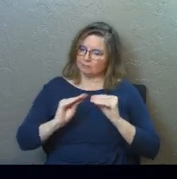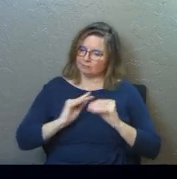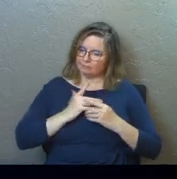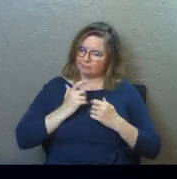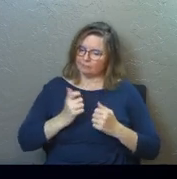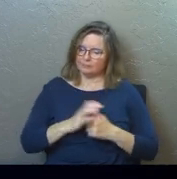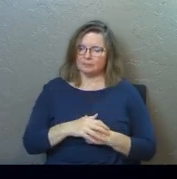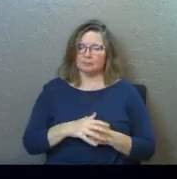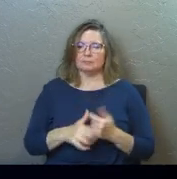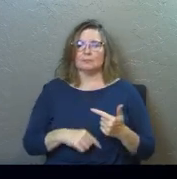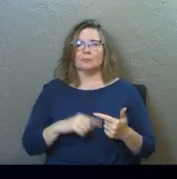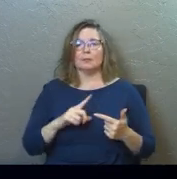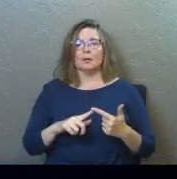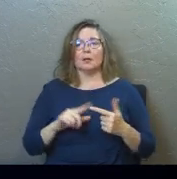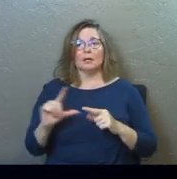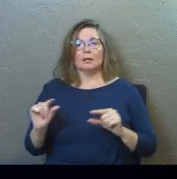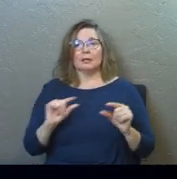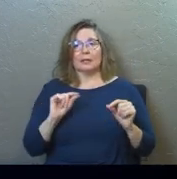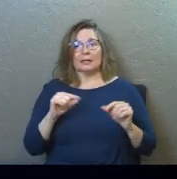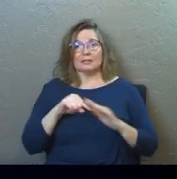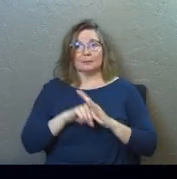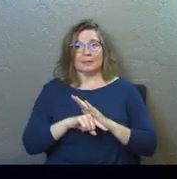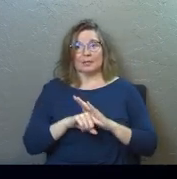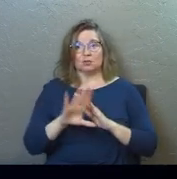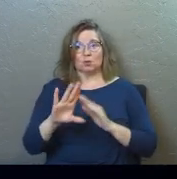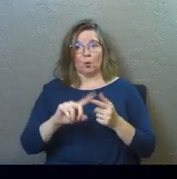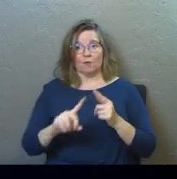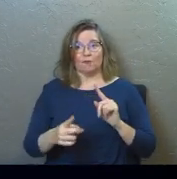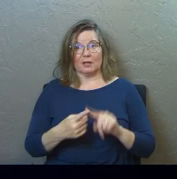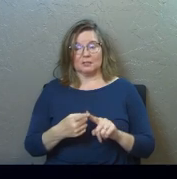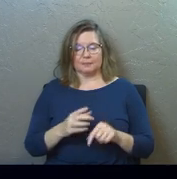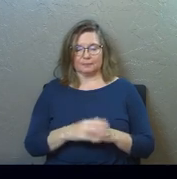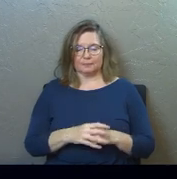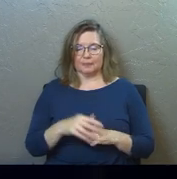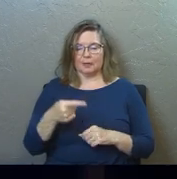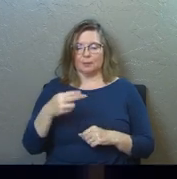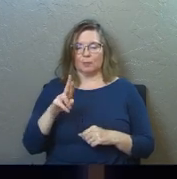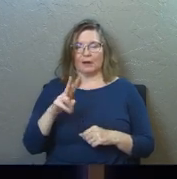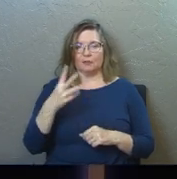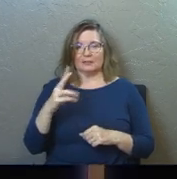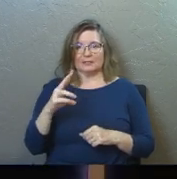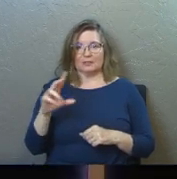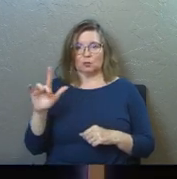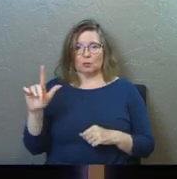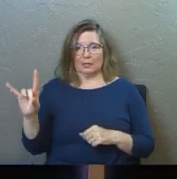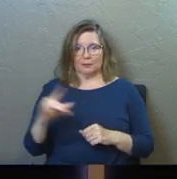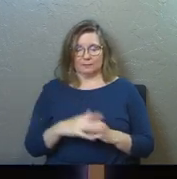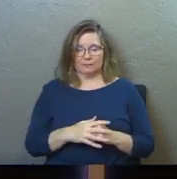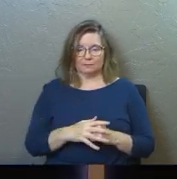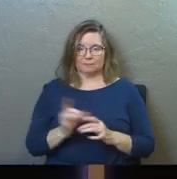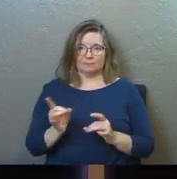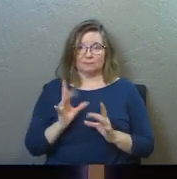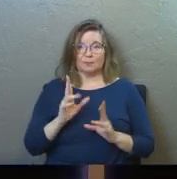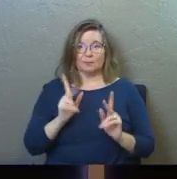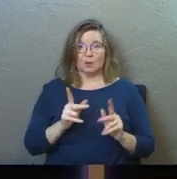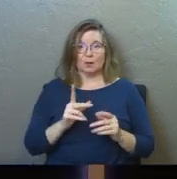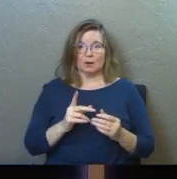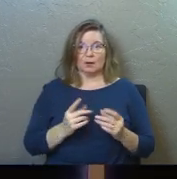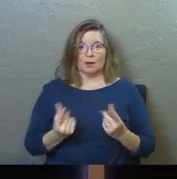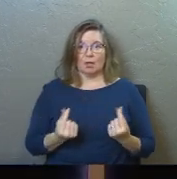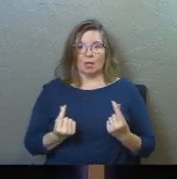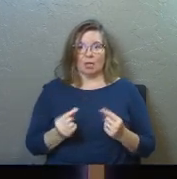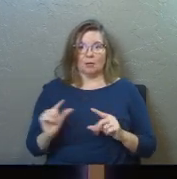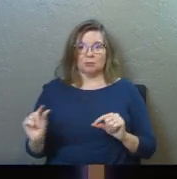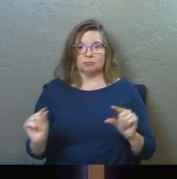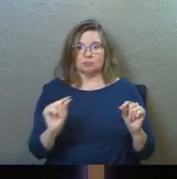Gossip kills your friendships. Proverbs 16, 28. A perverse person stirs up conflict, and a gossip separates close